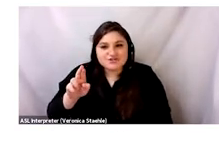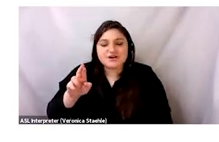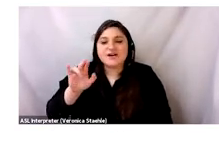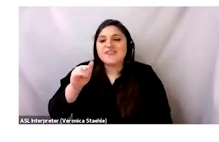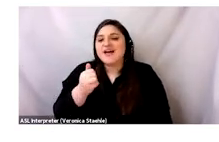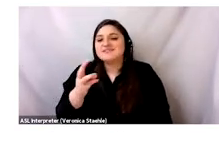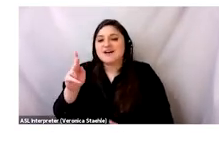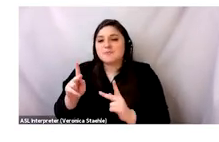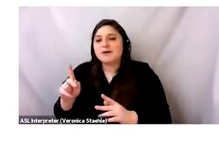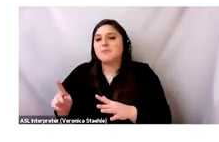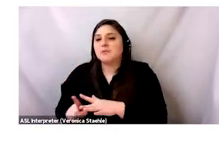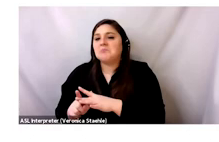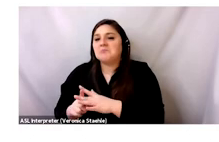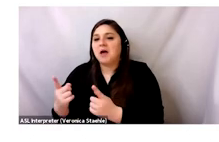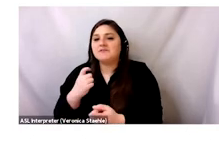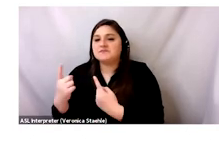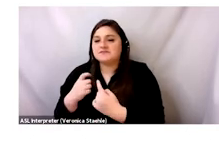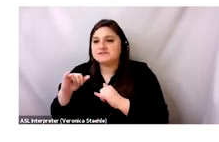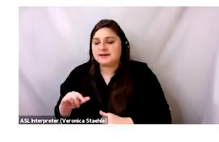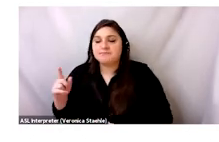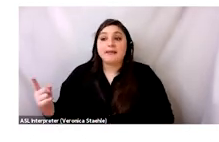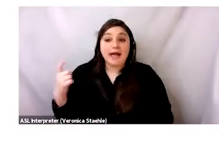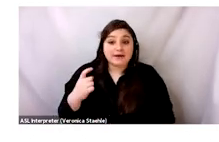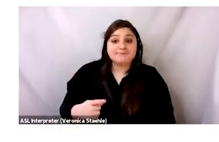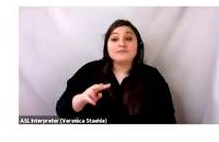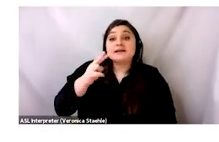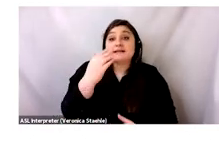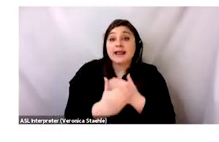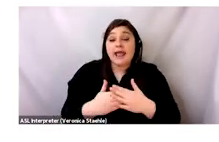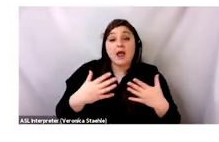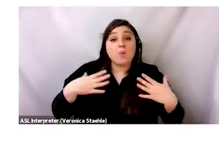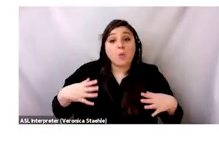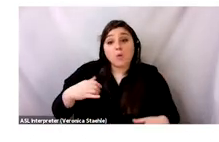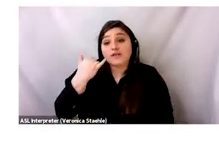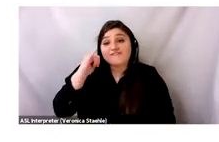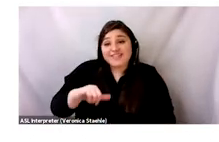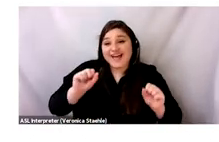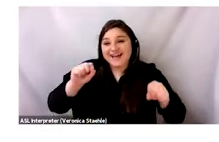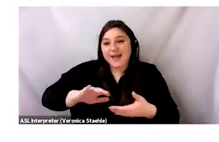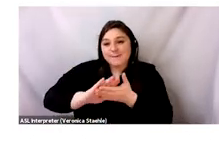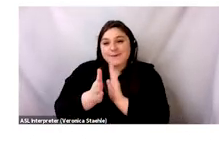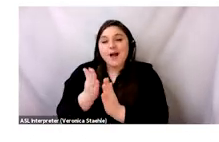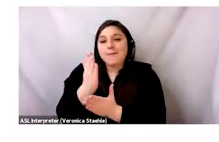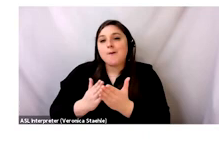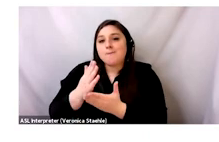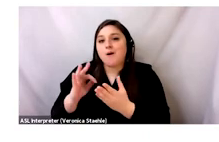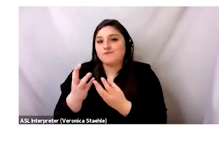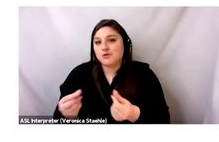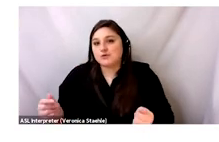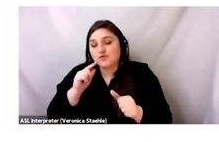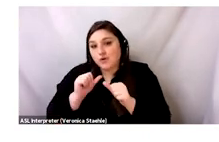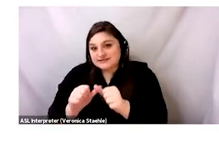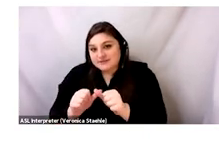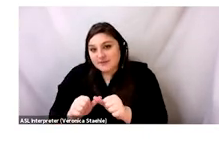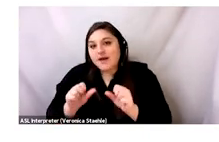that has come up and from multiple people as well. She's asking, if secondhand clothing has potential to be